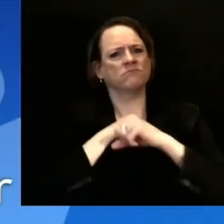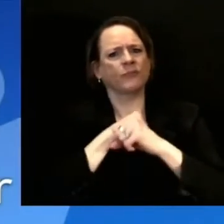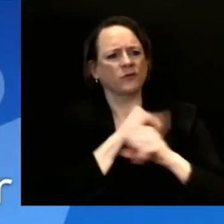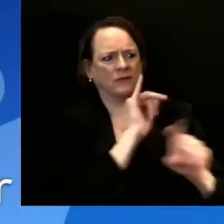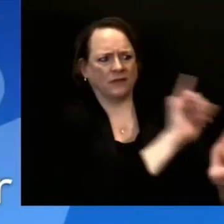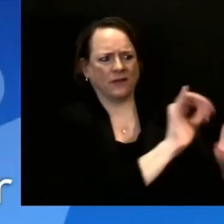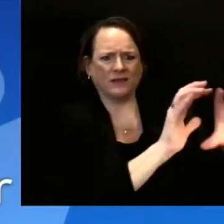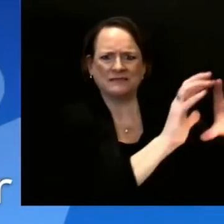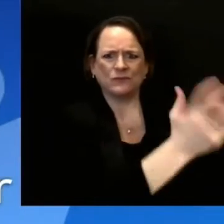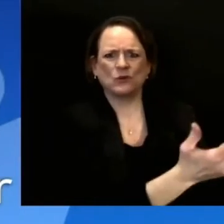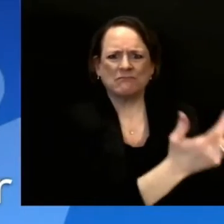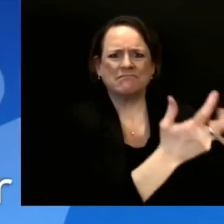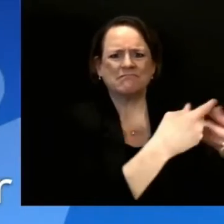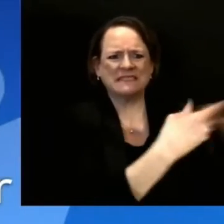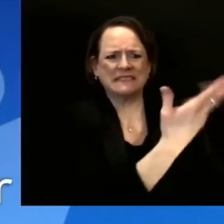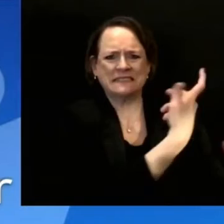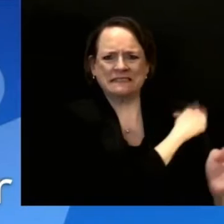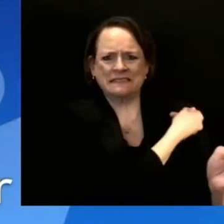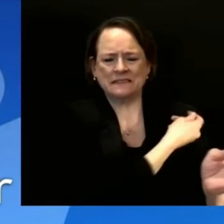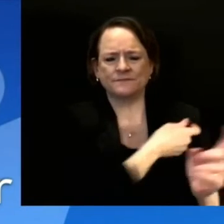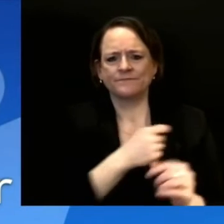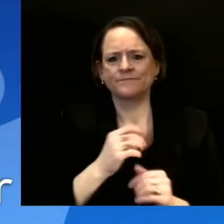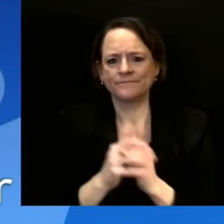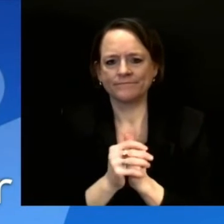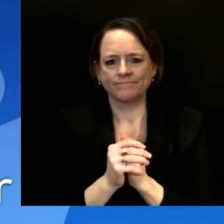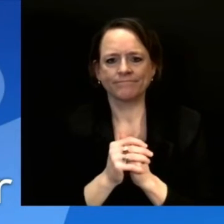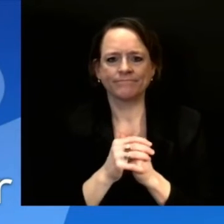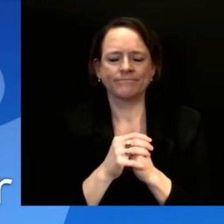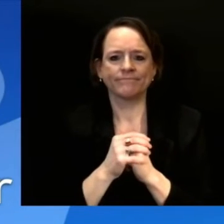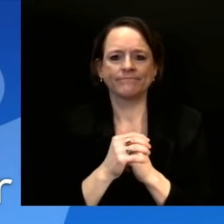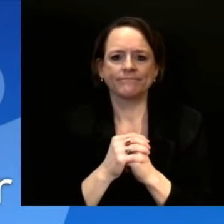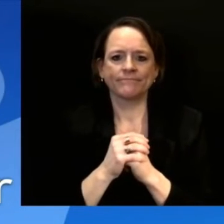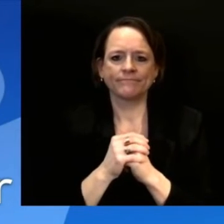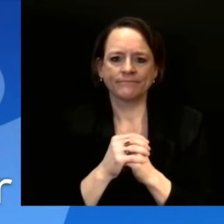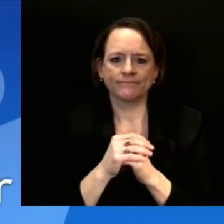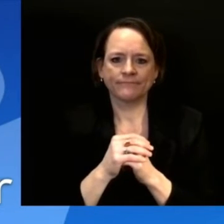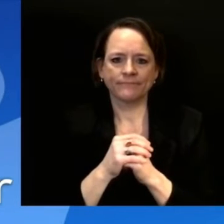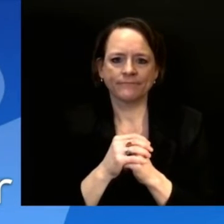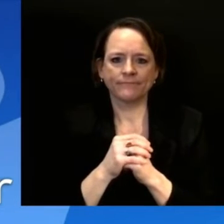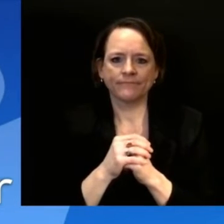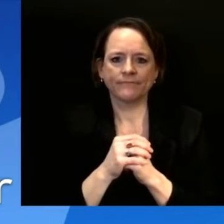that. Next question to Jessica Van Egren, Up North News. Jessica.